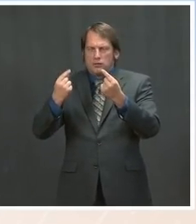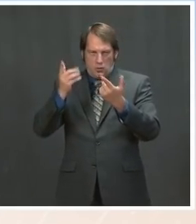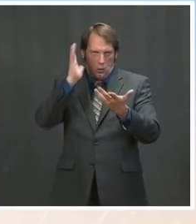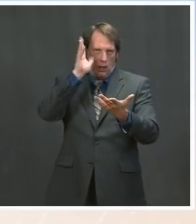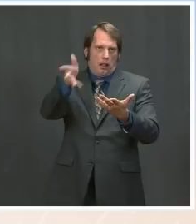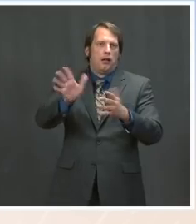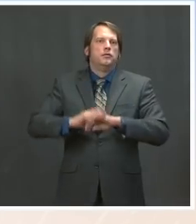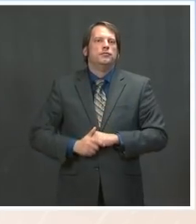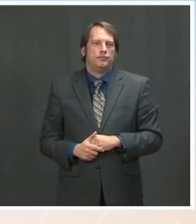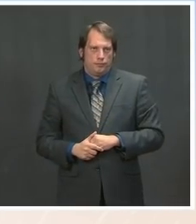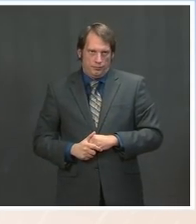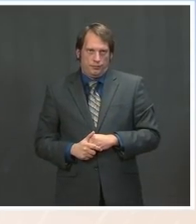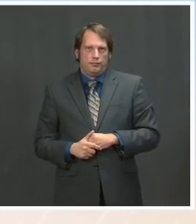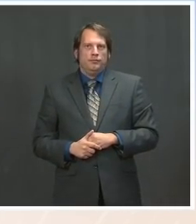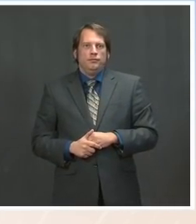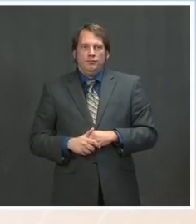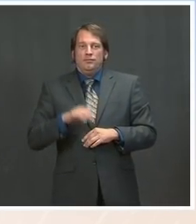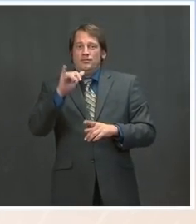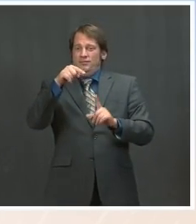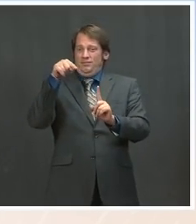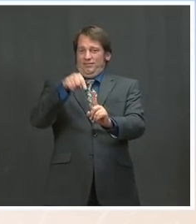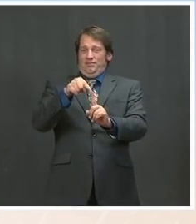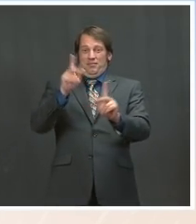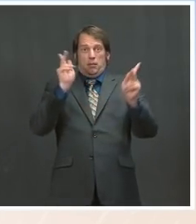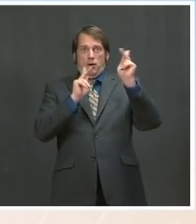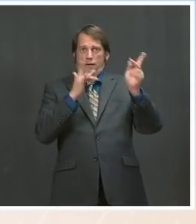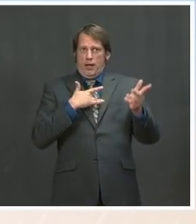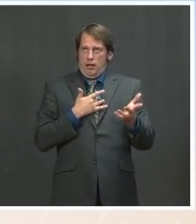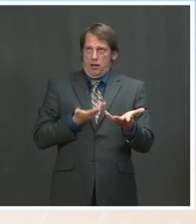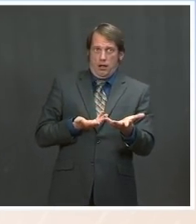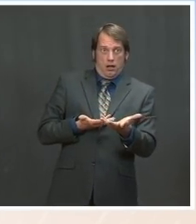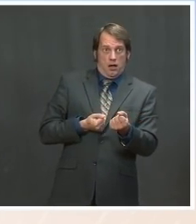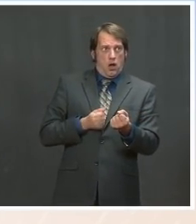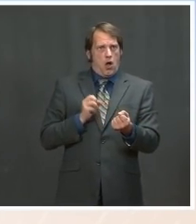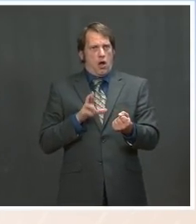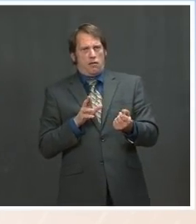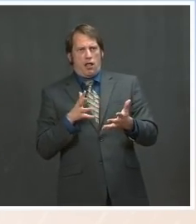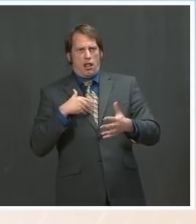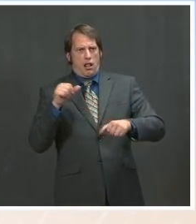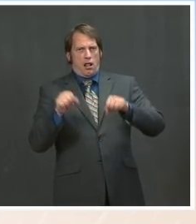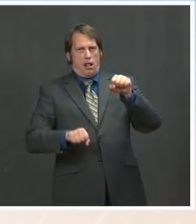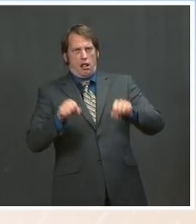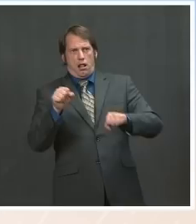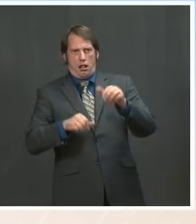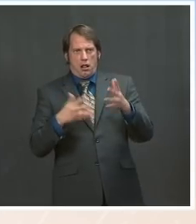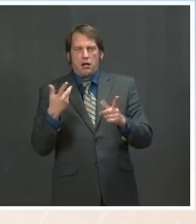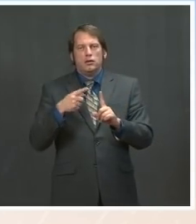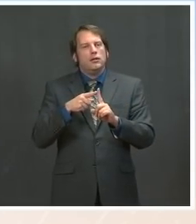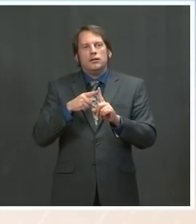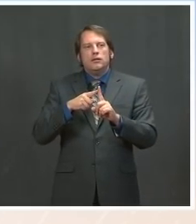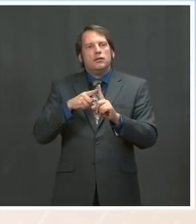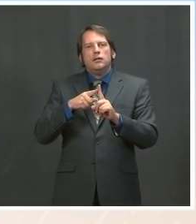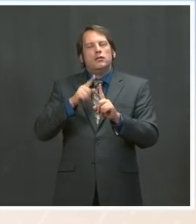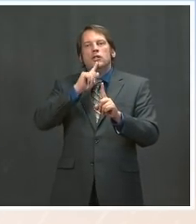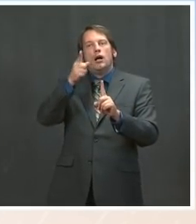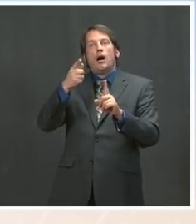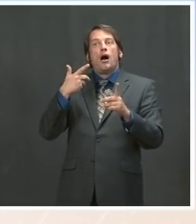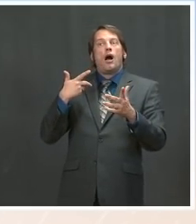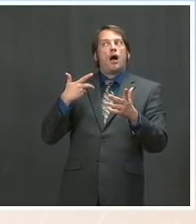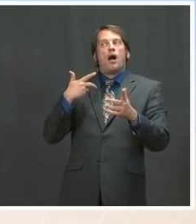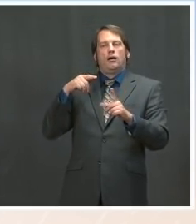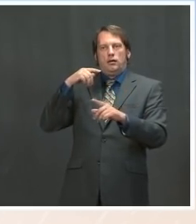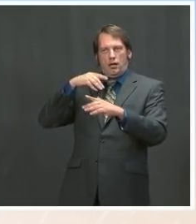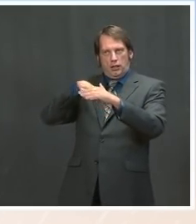relates to confidence or hesitancy is that, broadly speaking, it's really an issue of access. And we've seen that as the case in